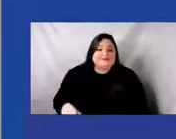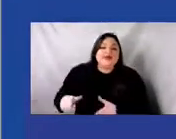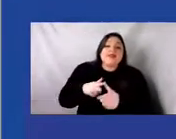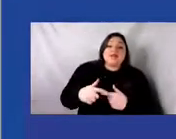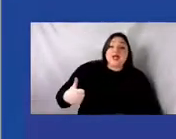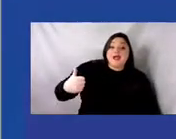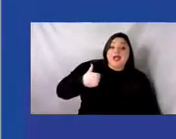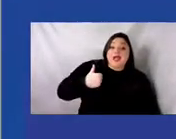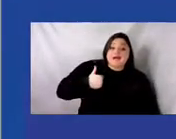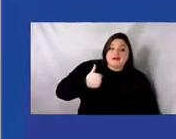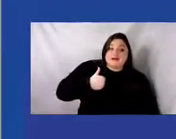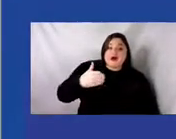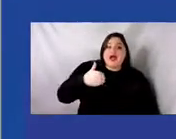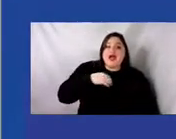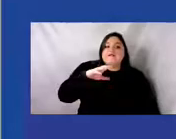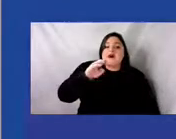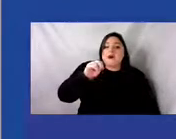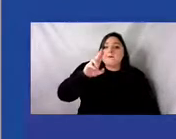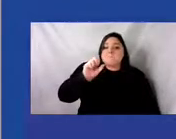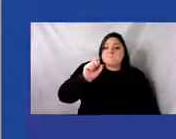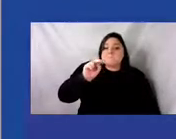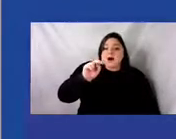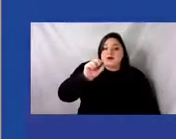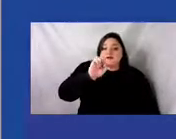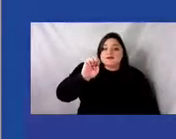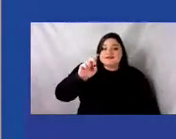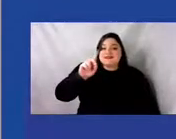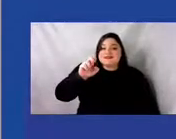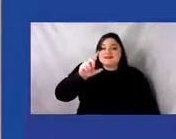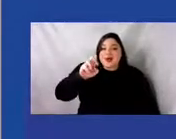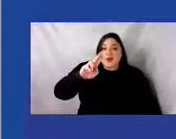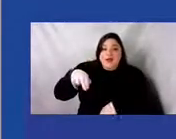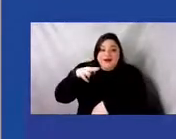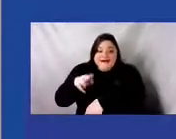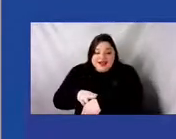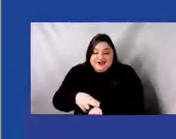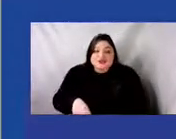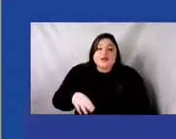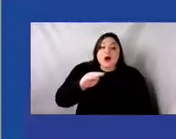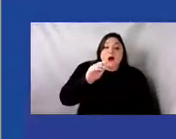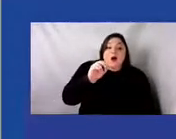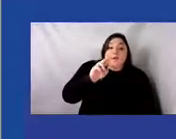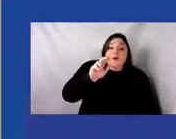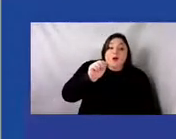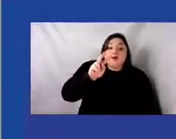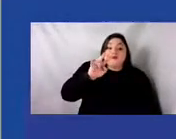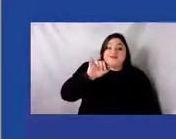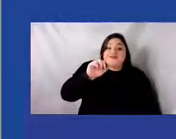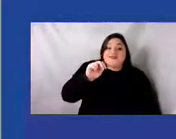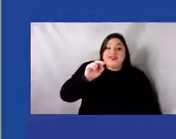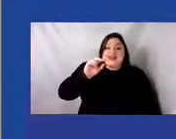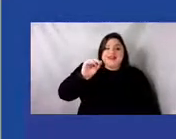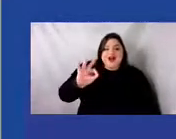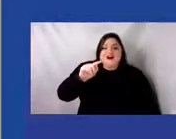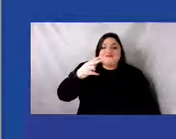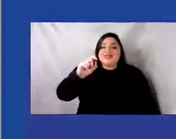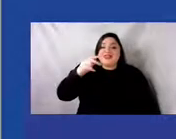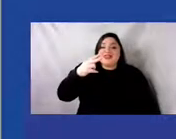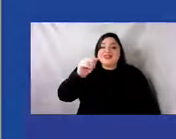the Muncie Delaware Nation, the Moravian of the Thames First Nation, and the Delaware of Six Nations.